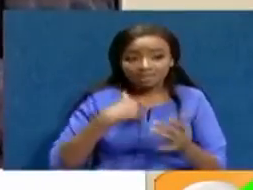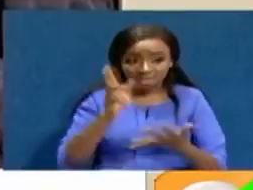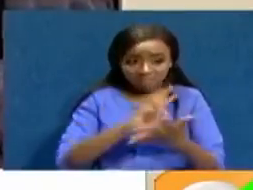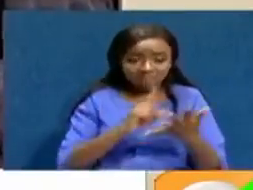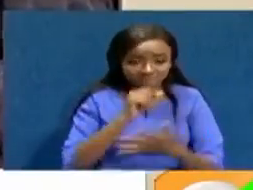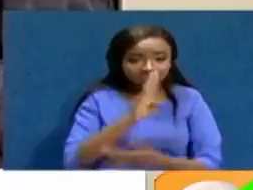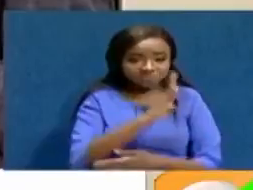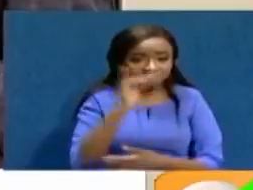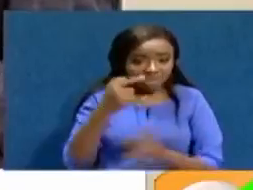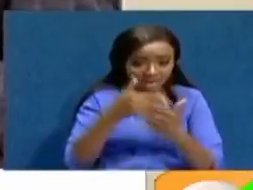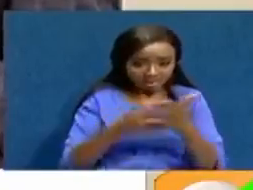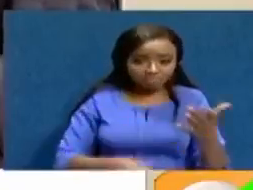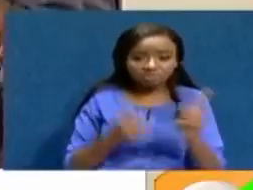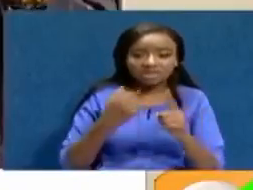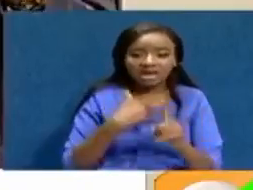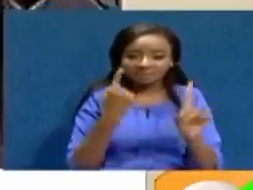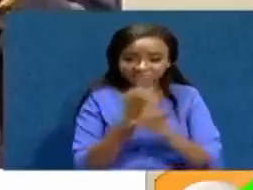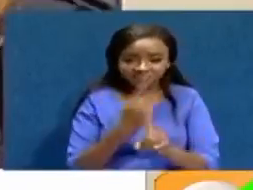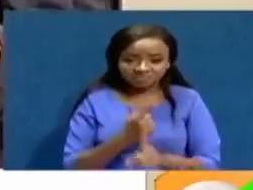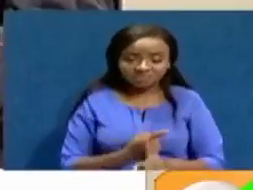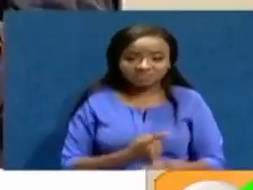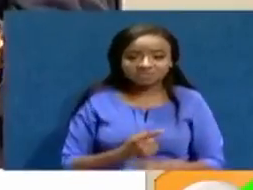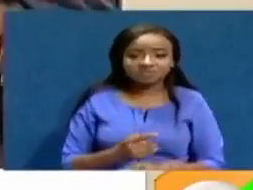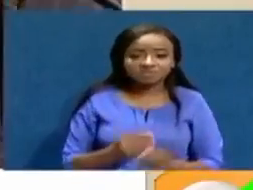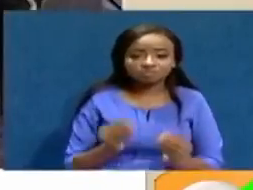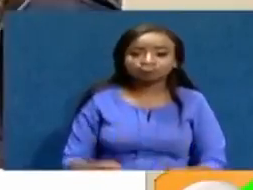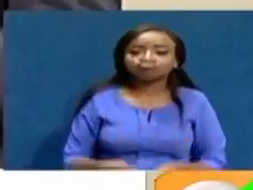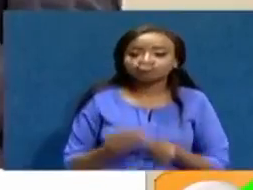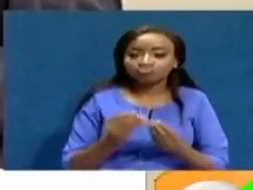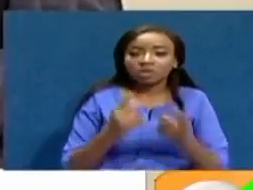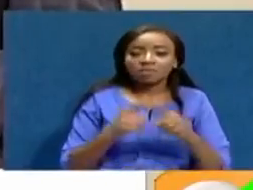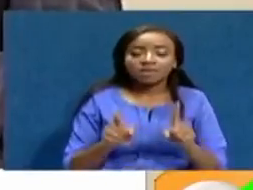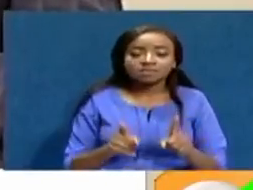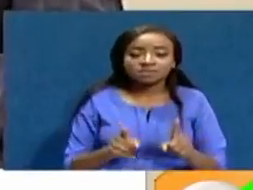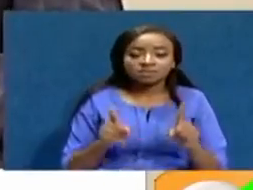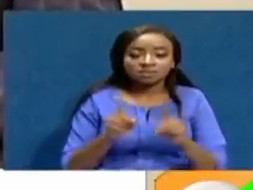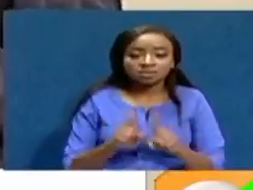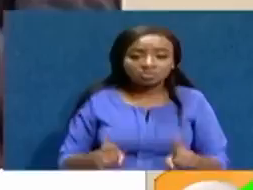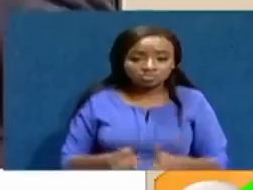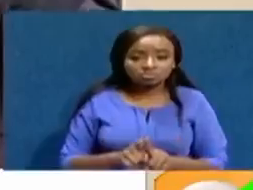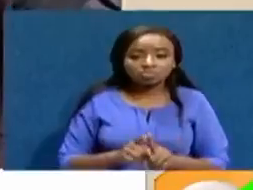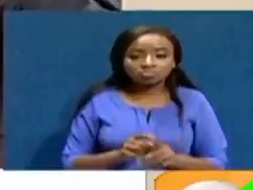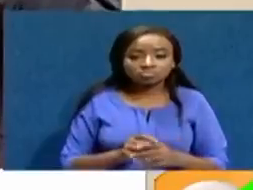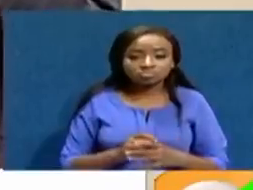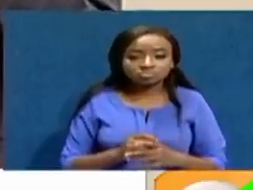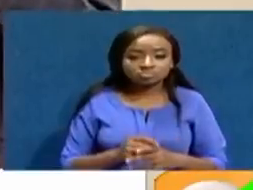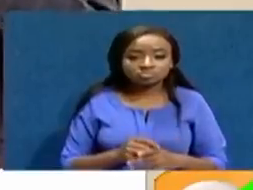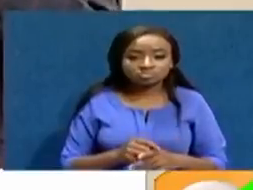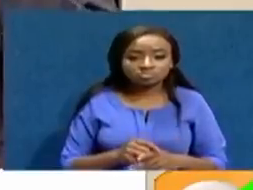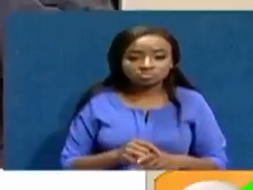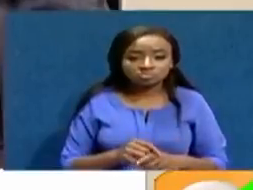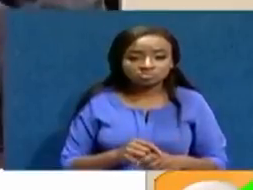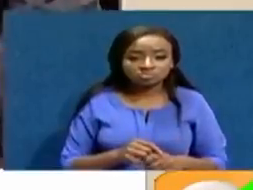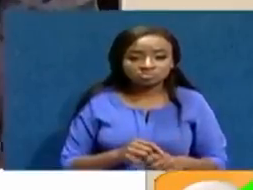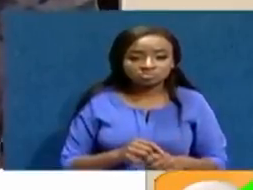There are a lot of progressive provisions with respect to the elections. And the work of parliament is cut out for them. We